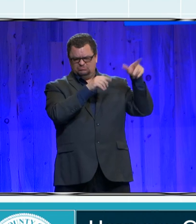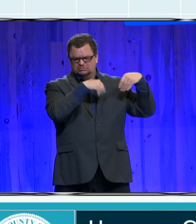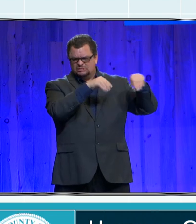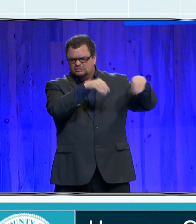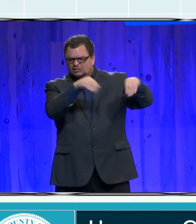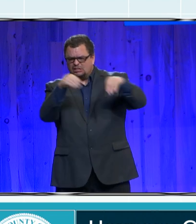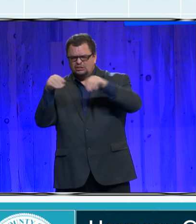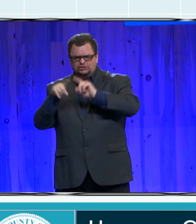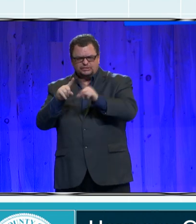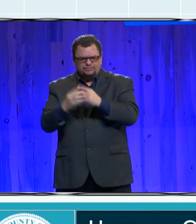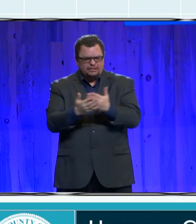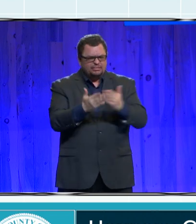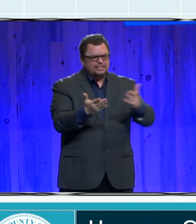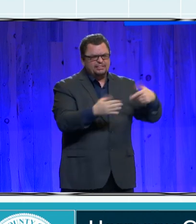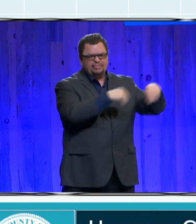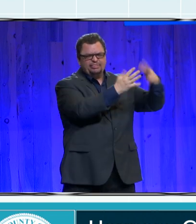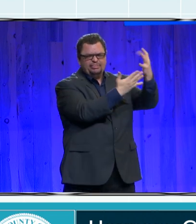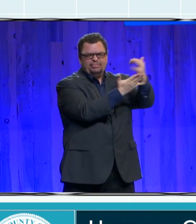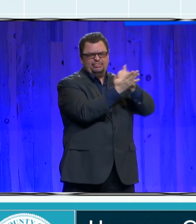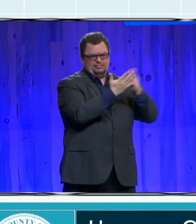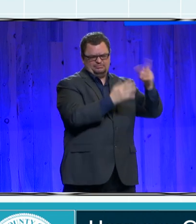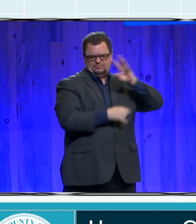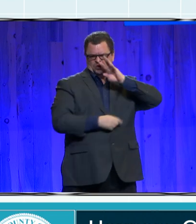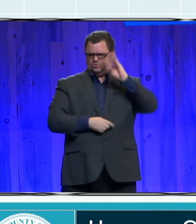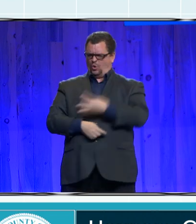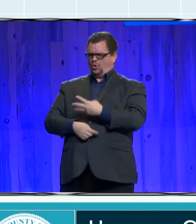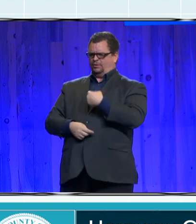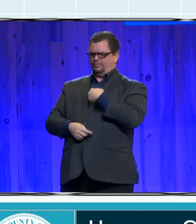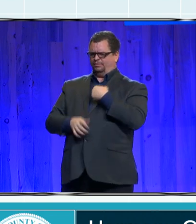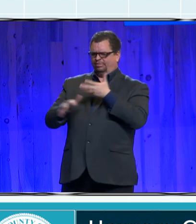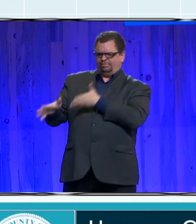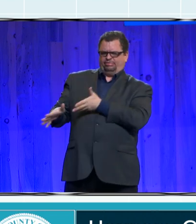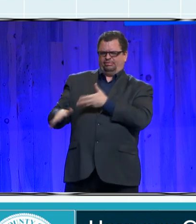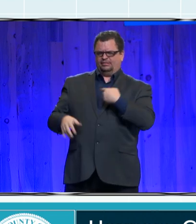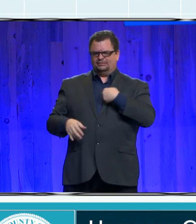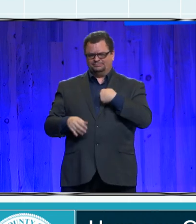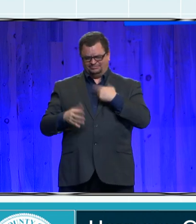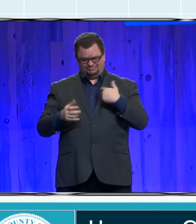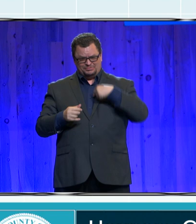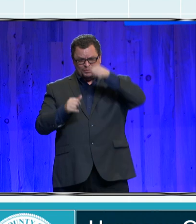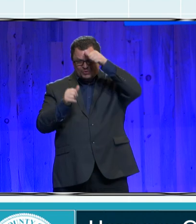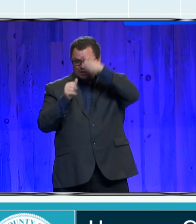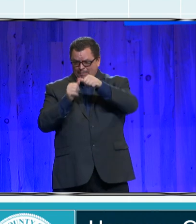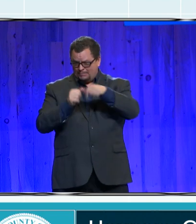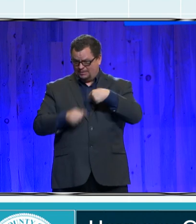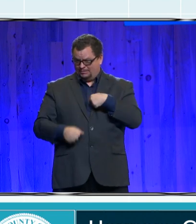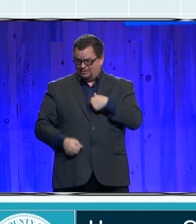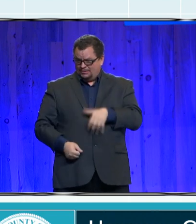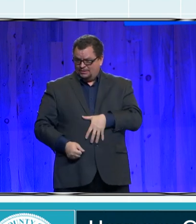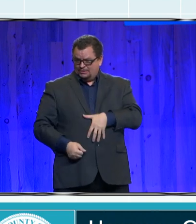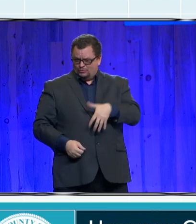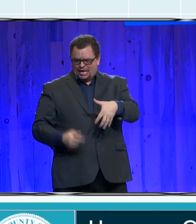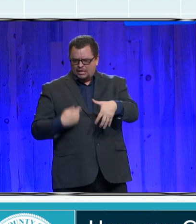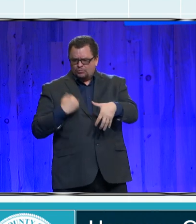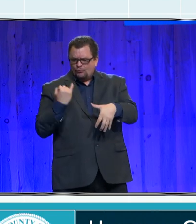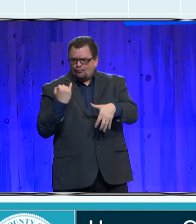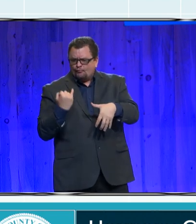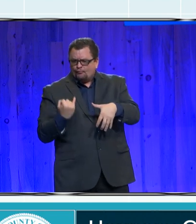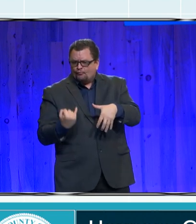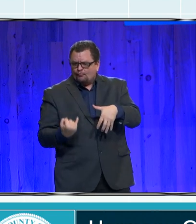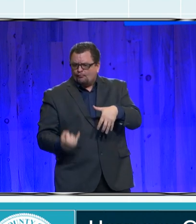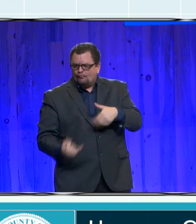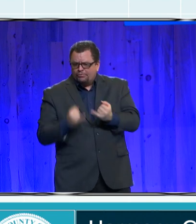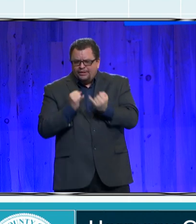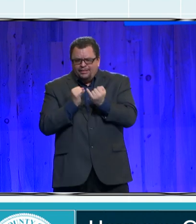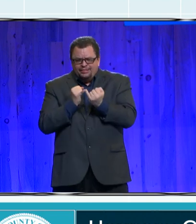take care of our essentials. I remember being pregnant and so skinny that I went to WIC and the representative told me I could be turned in because I was so